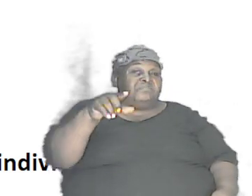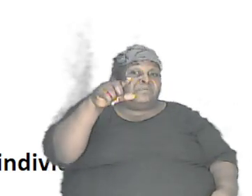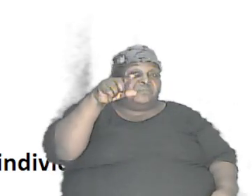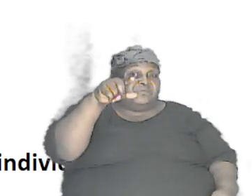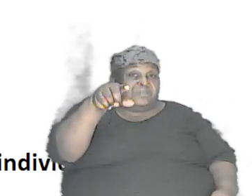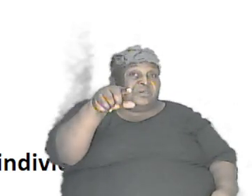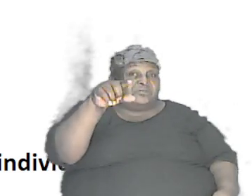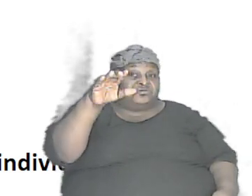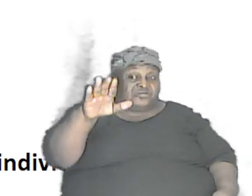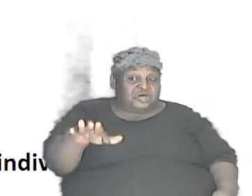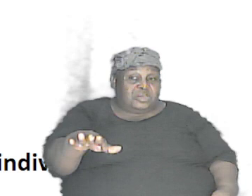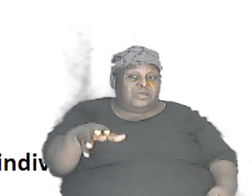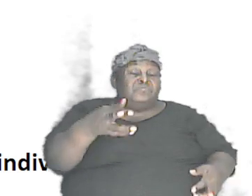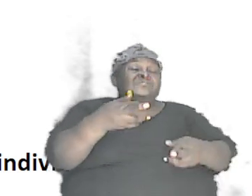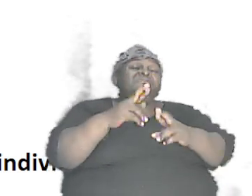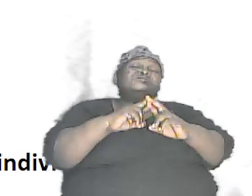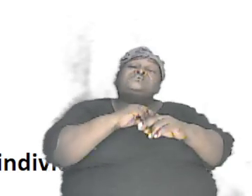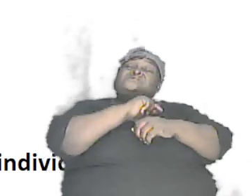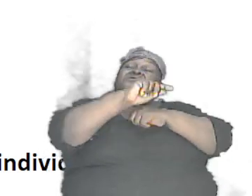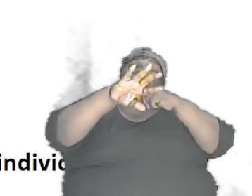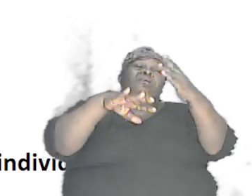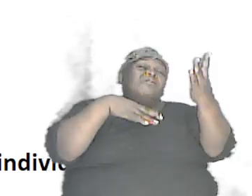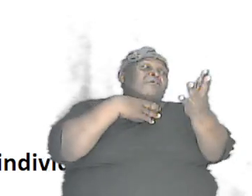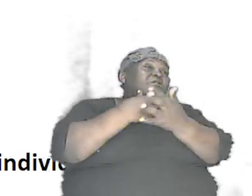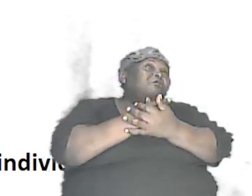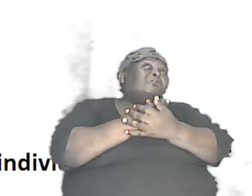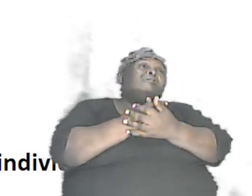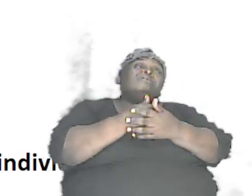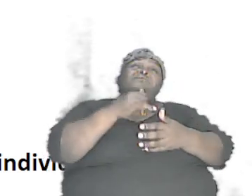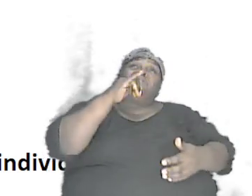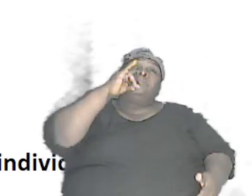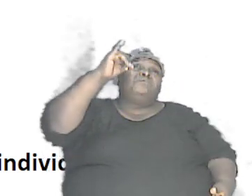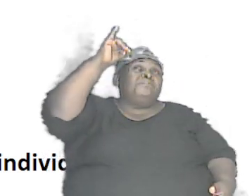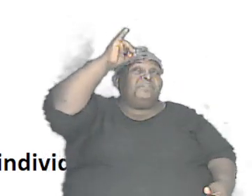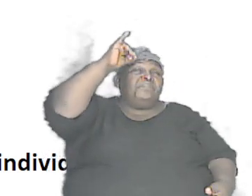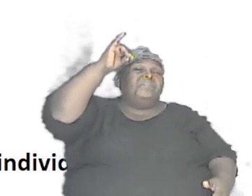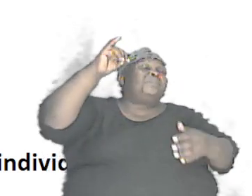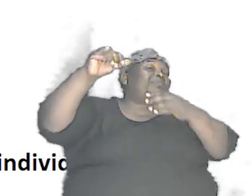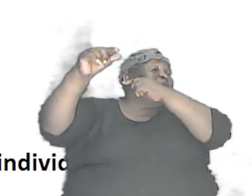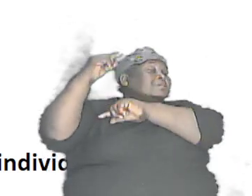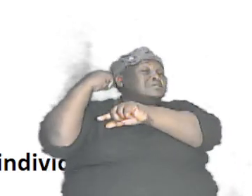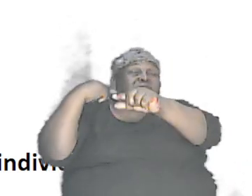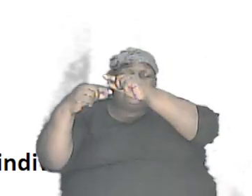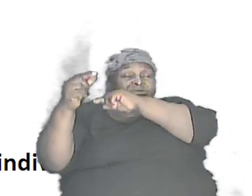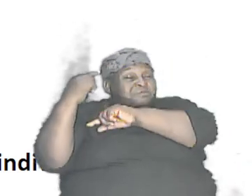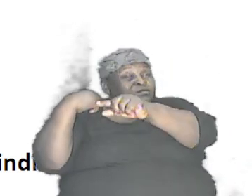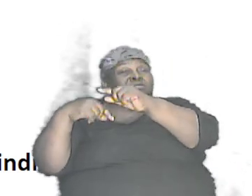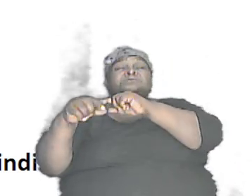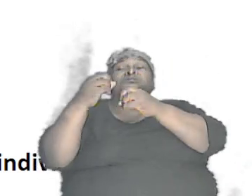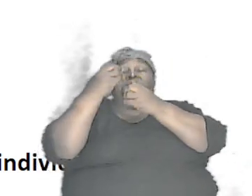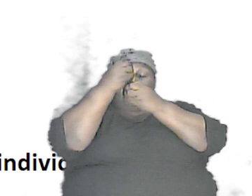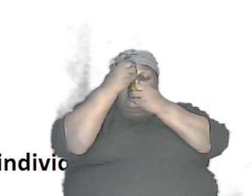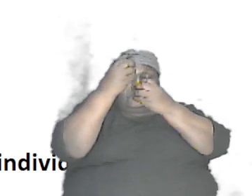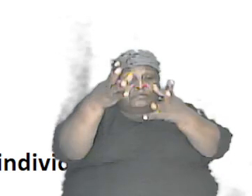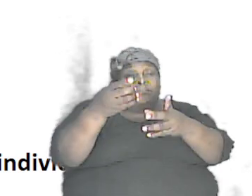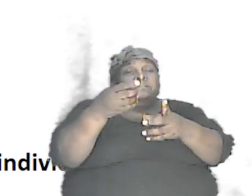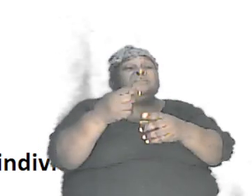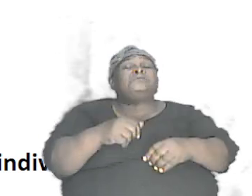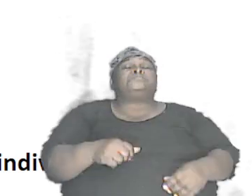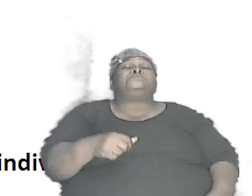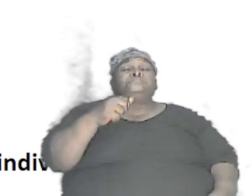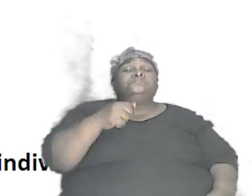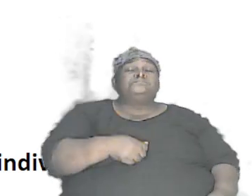received all of that genetic information from the